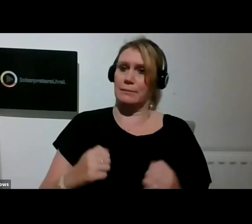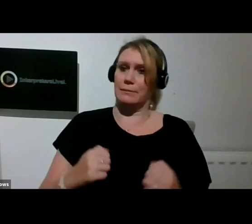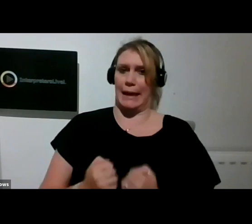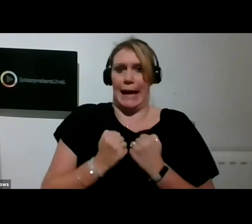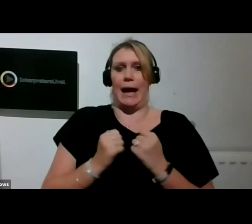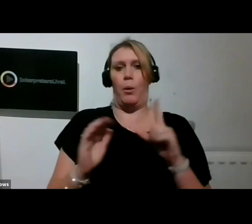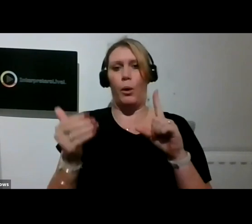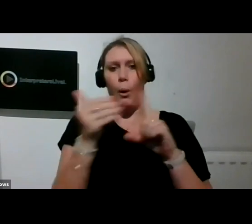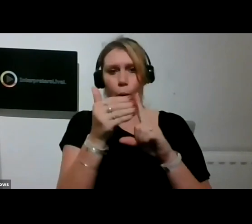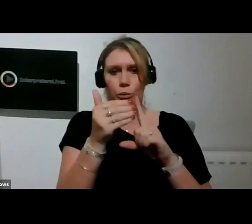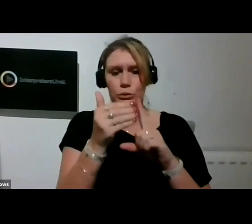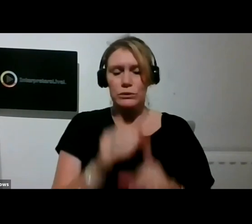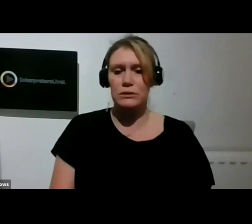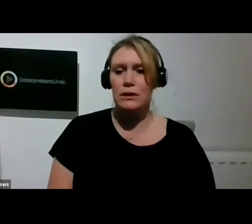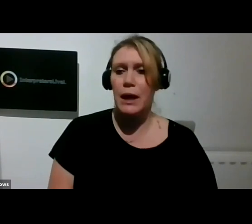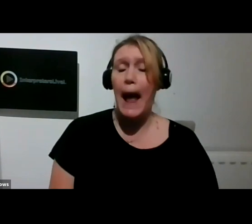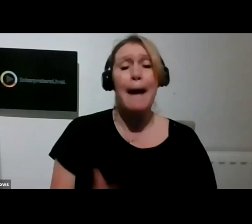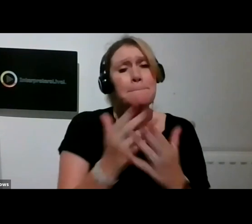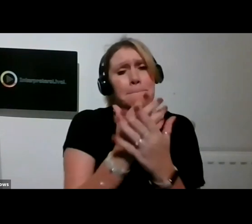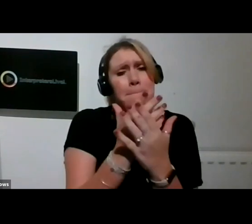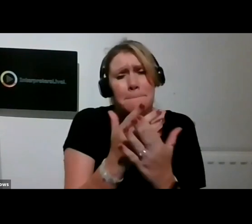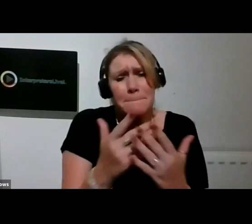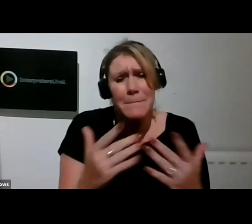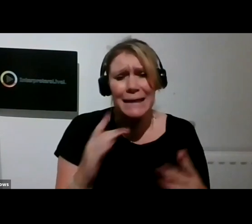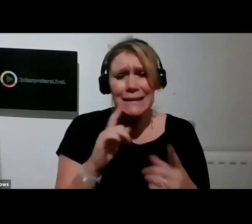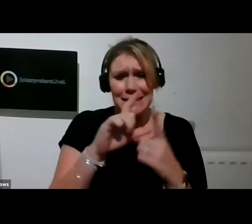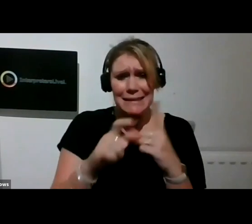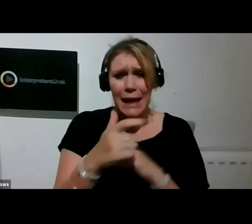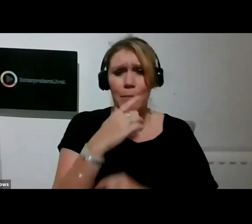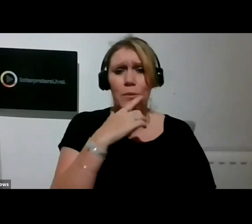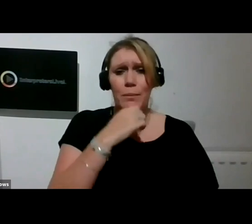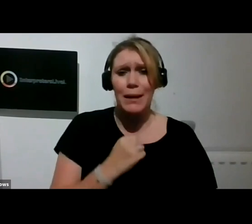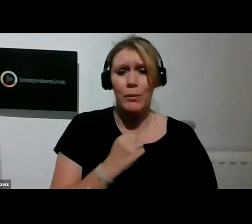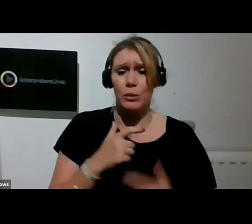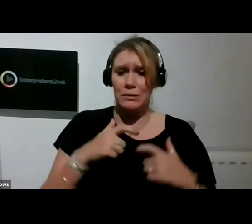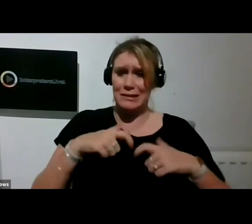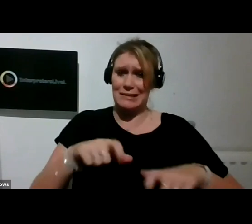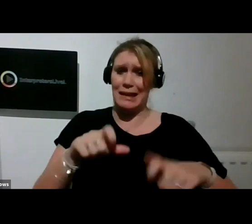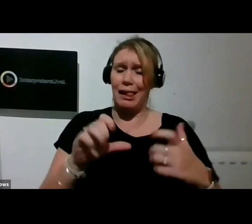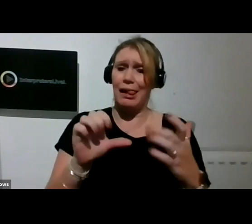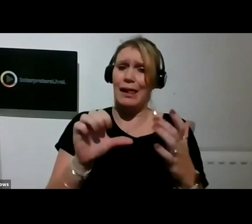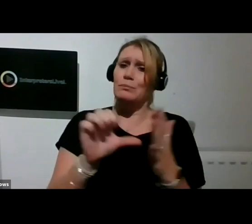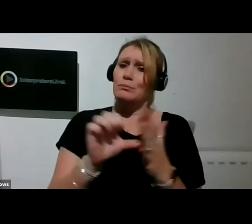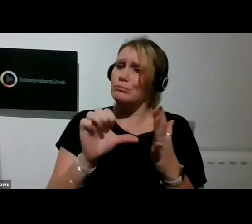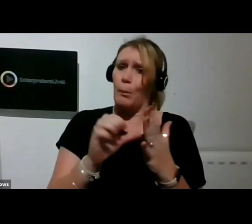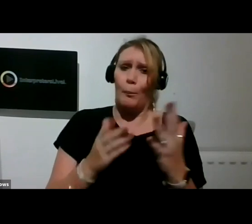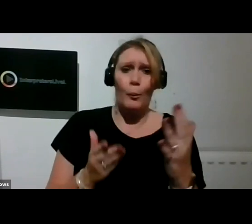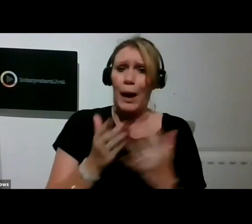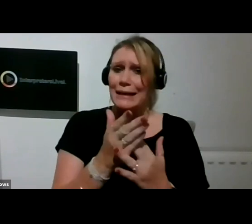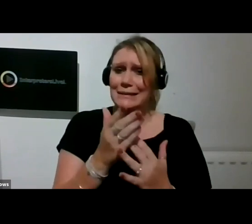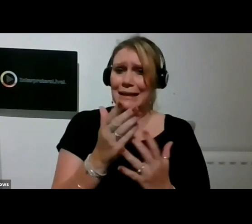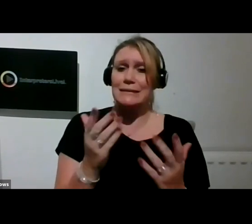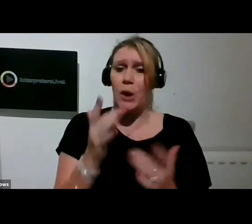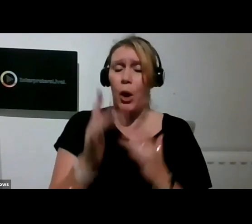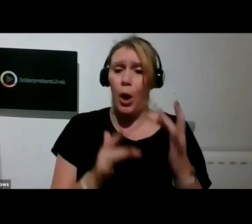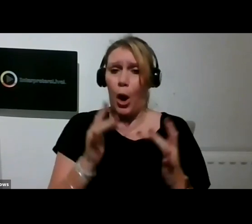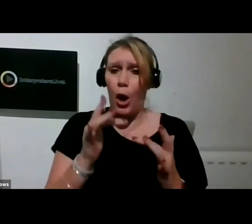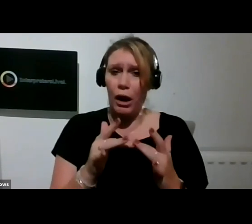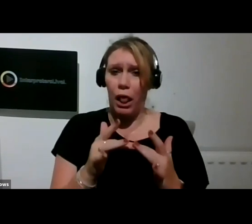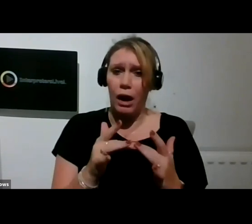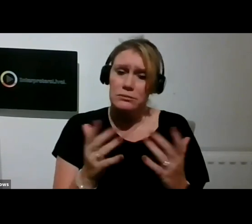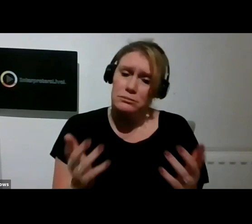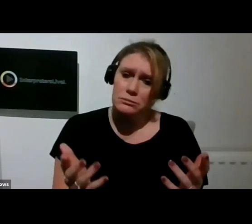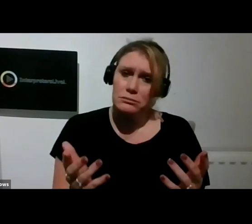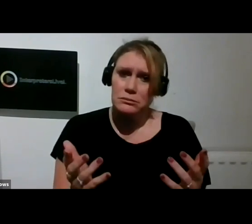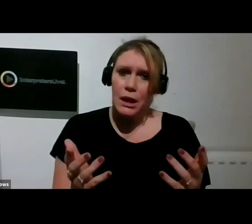Many disabled people still lack the resources and training to access online activities but when we are able to connect